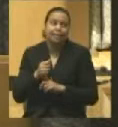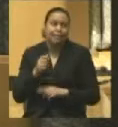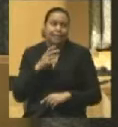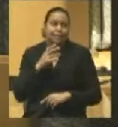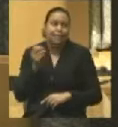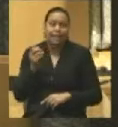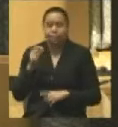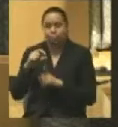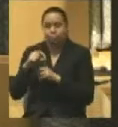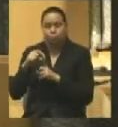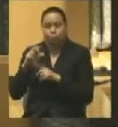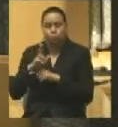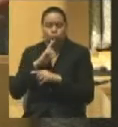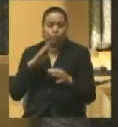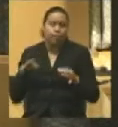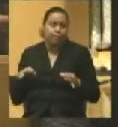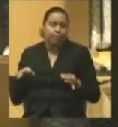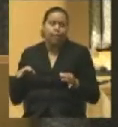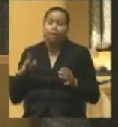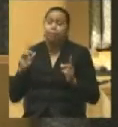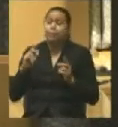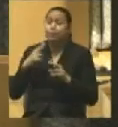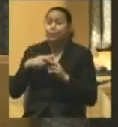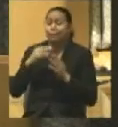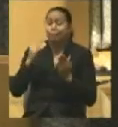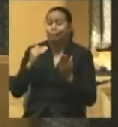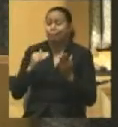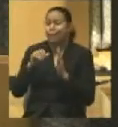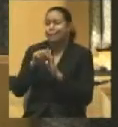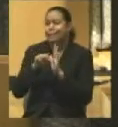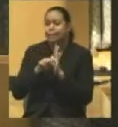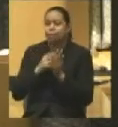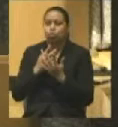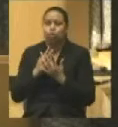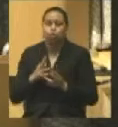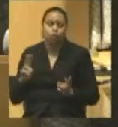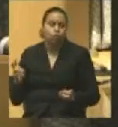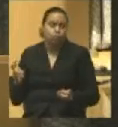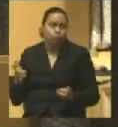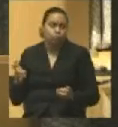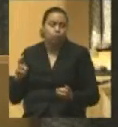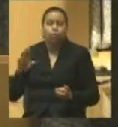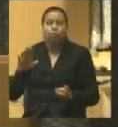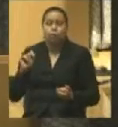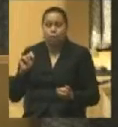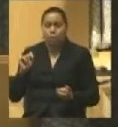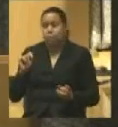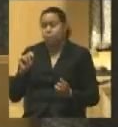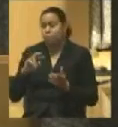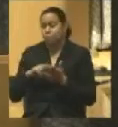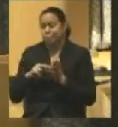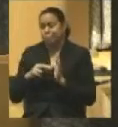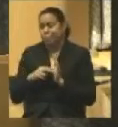terminology. These people on the rolls are listed as state prisoners. But that can be anything